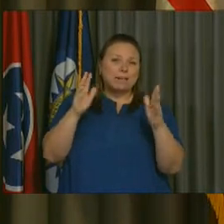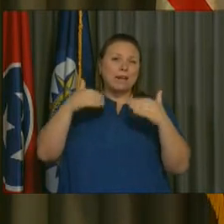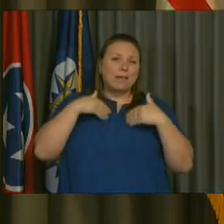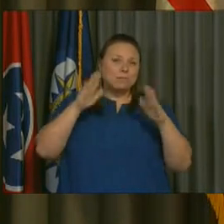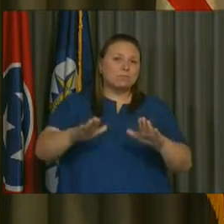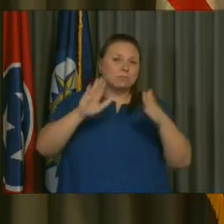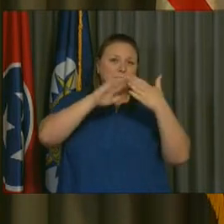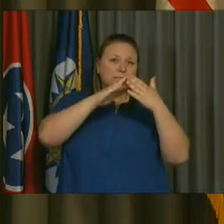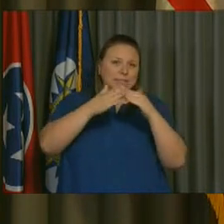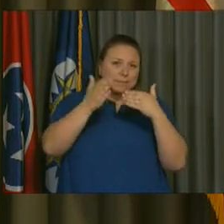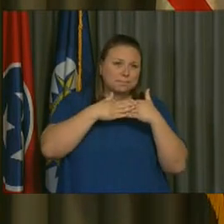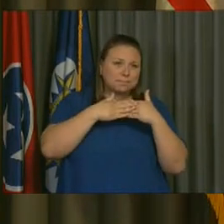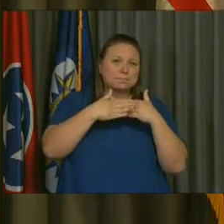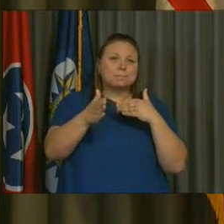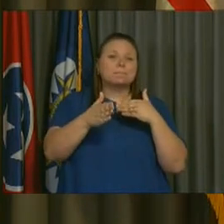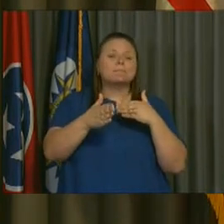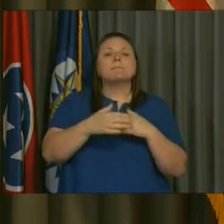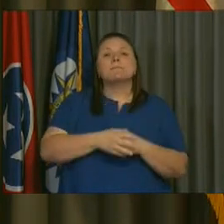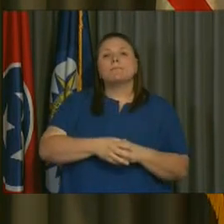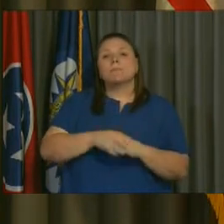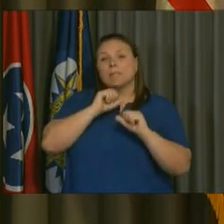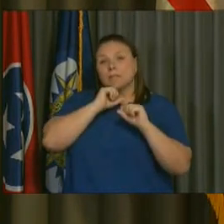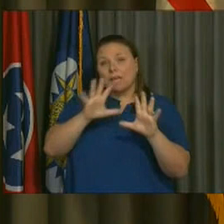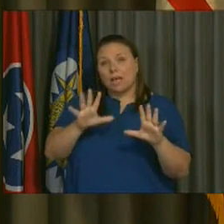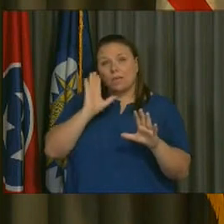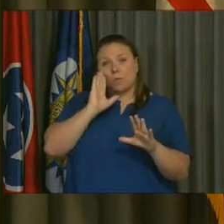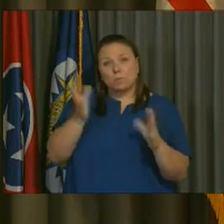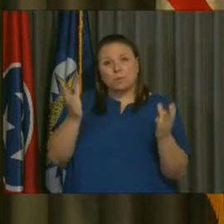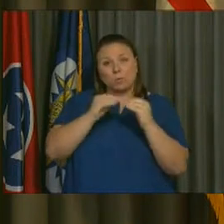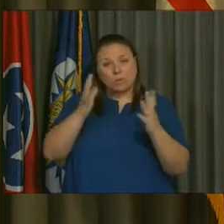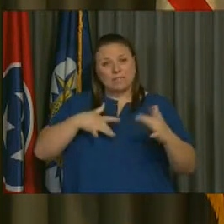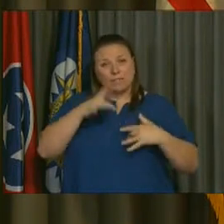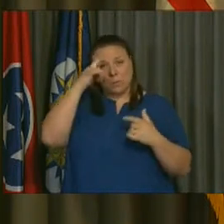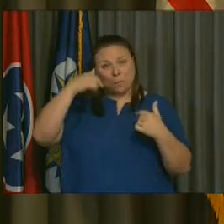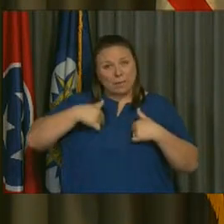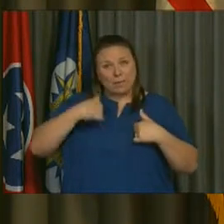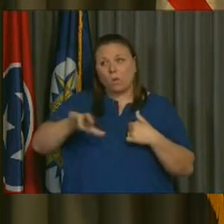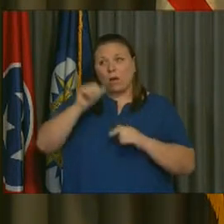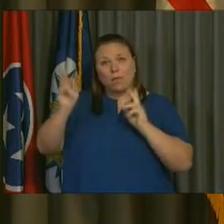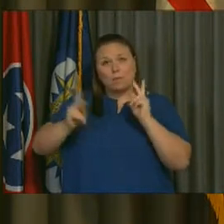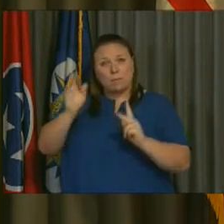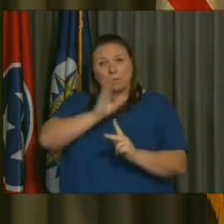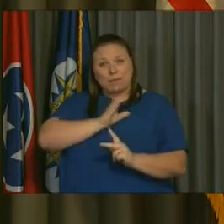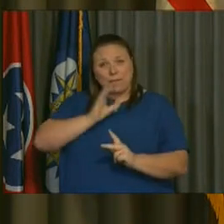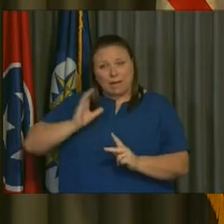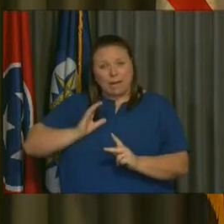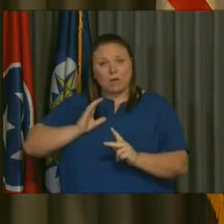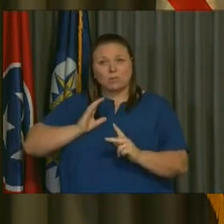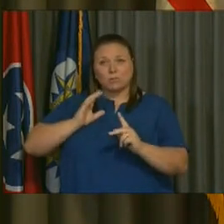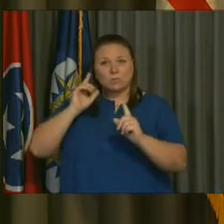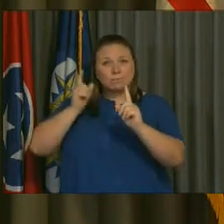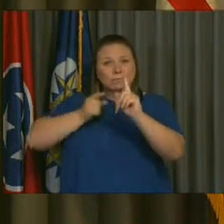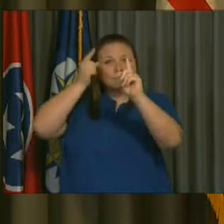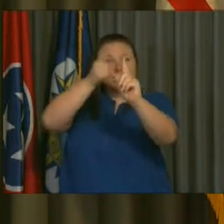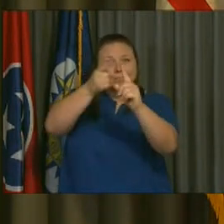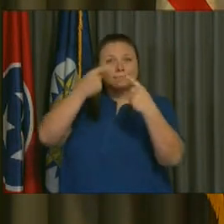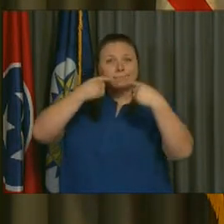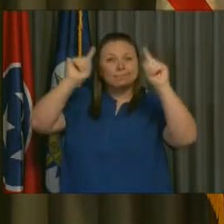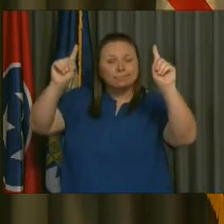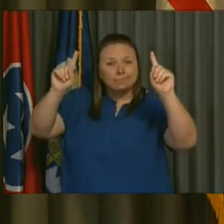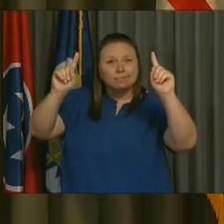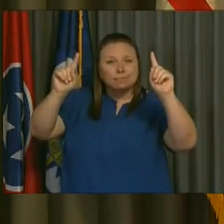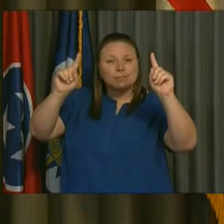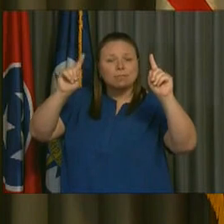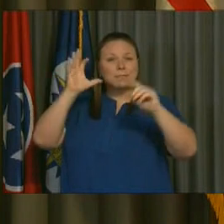a great city going forward. And nothing is going to be more exciting to me or to the people on the council to get to that day where we can